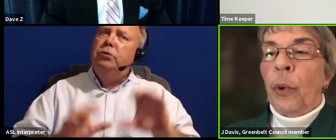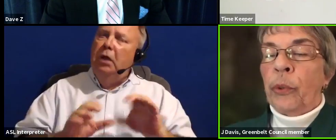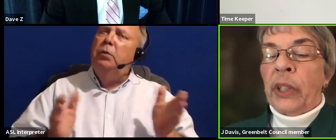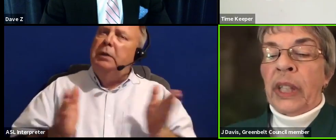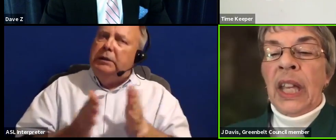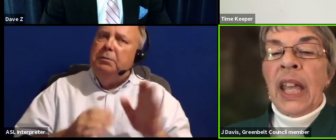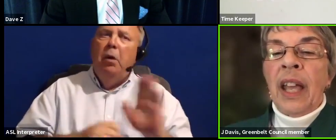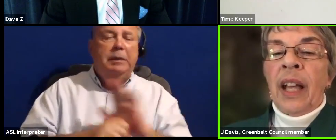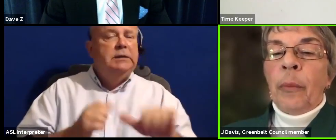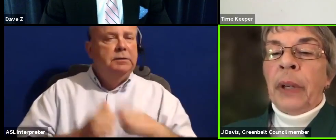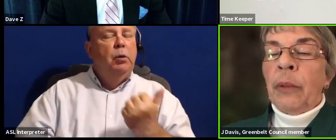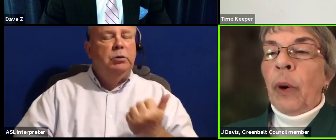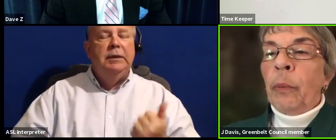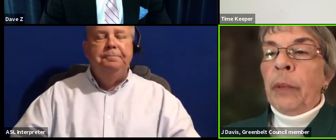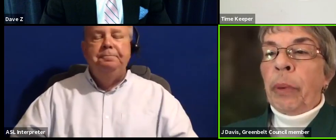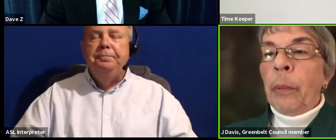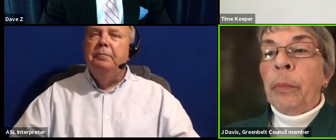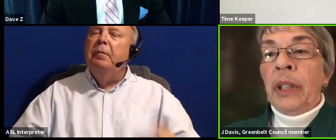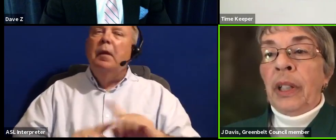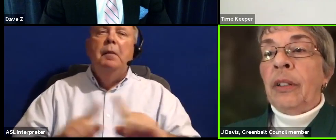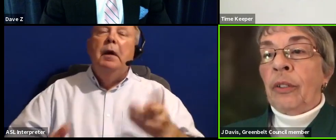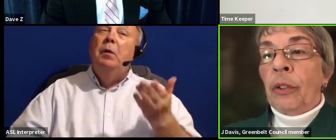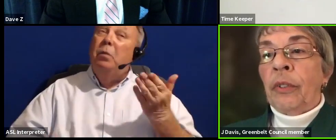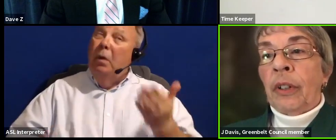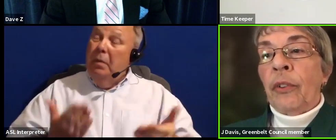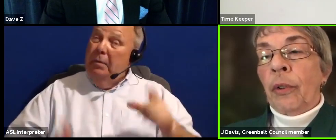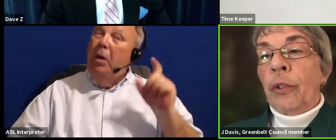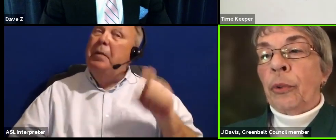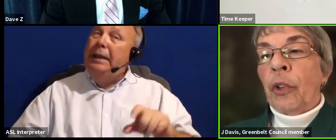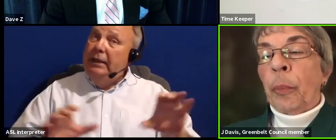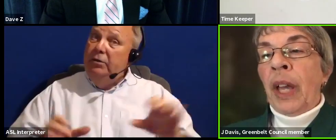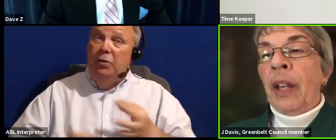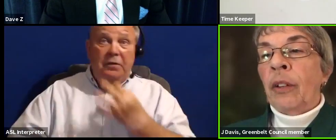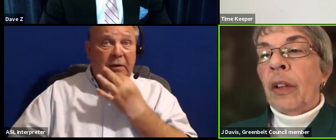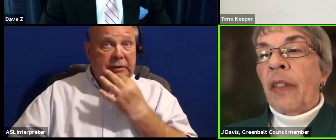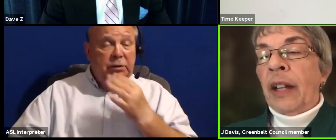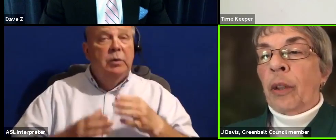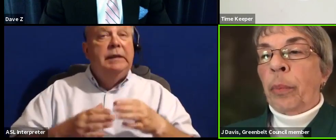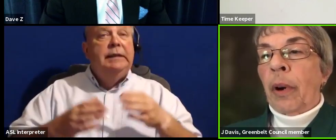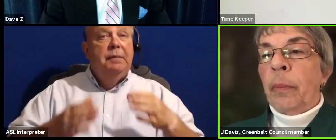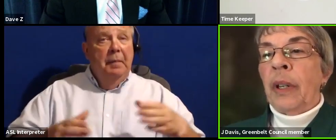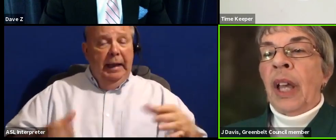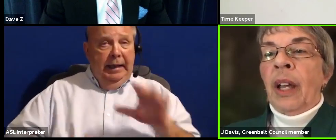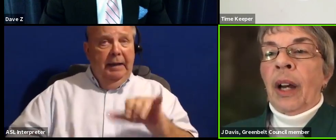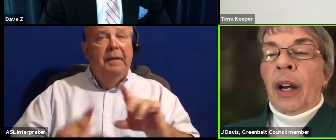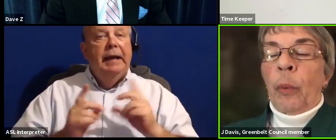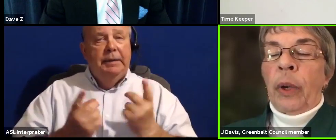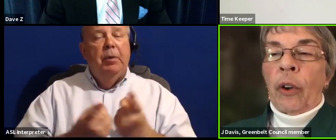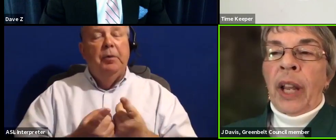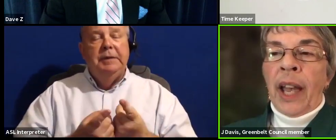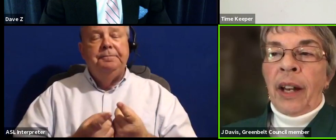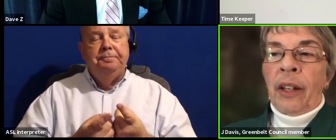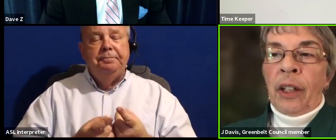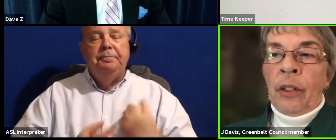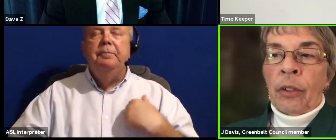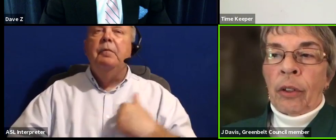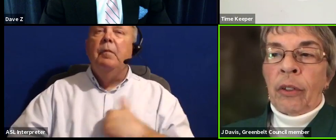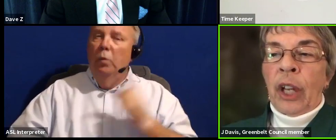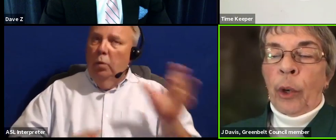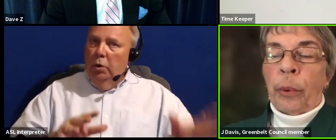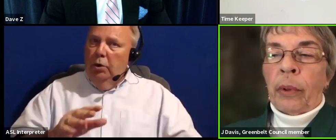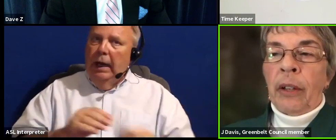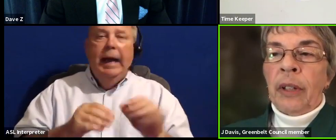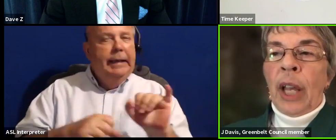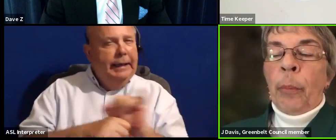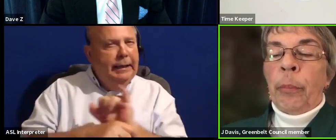businesses mostly. But what we probably need to do very soon is to expand that department. We are going to add an intern